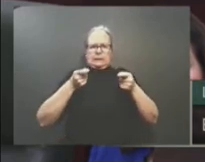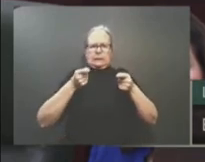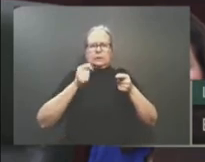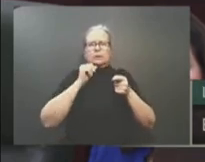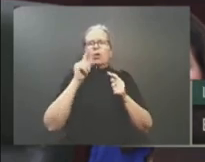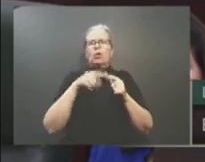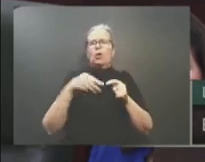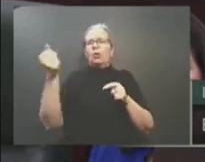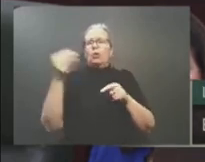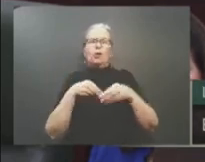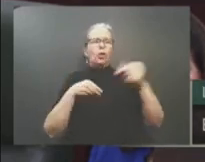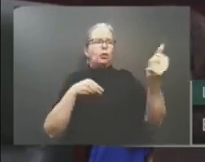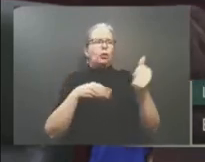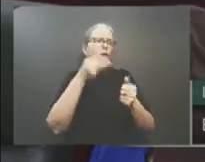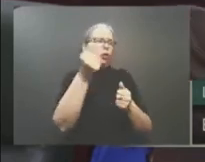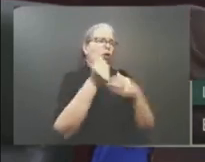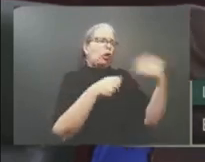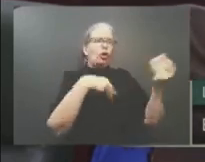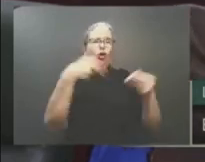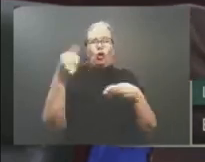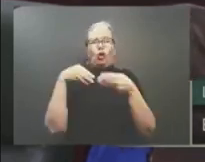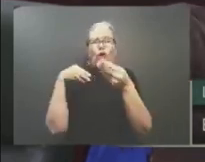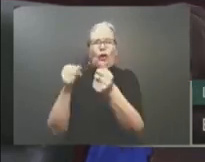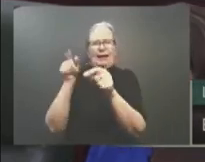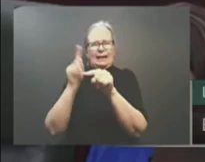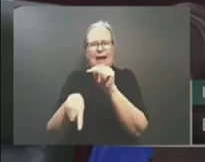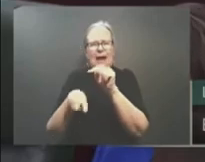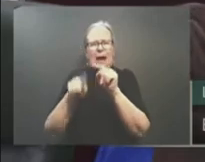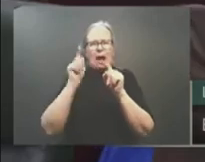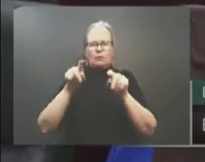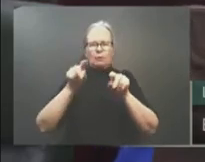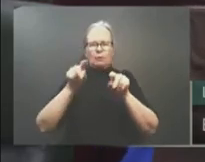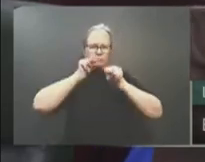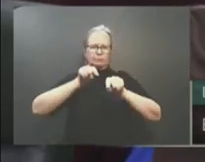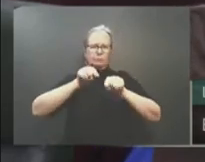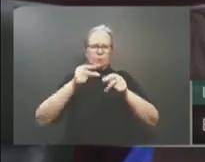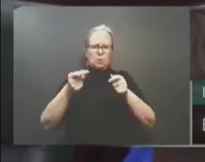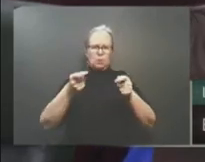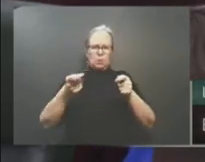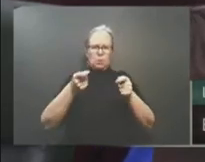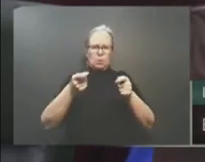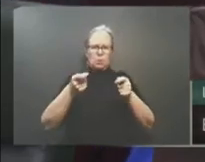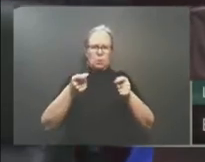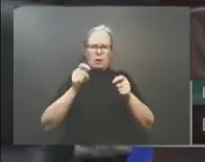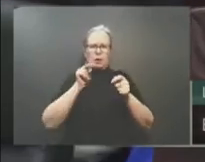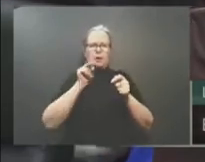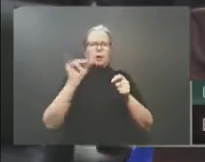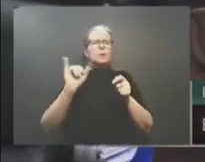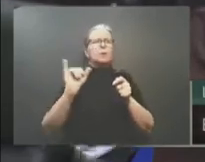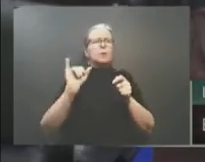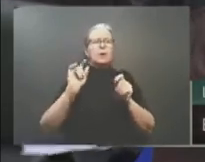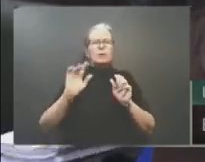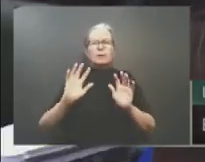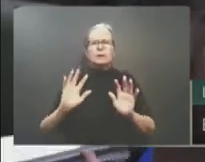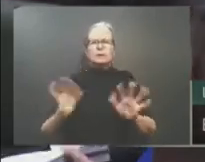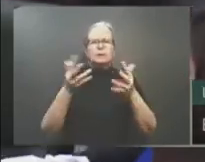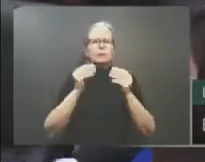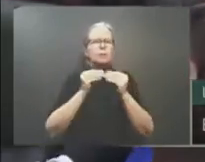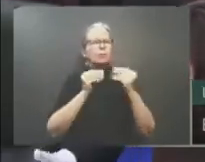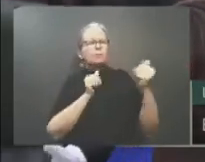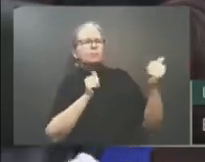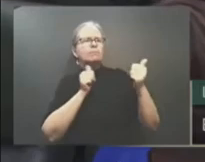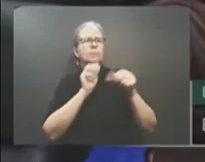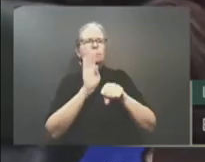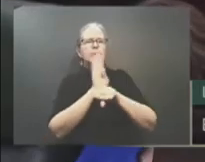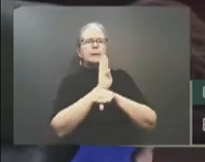position our province for competitiveness, leading to exceptional investment attraction, economic growth, diversification, and job